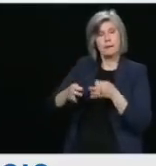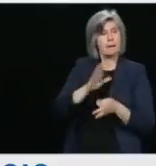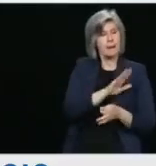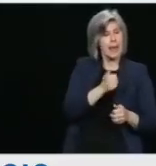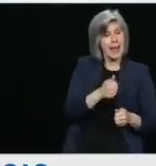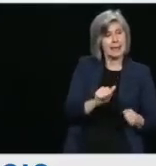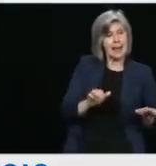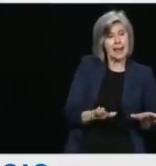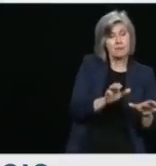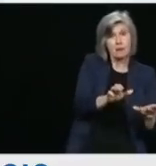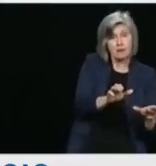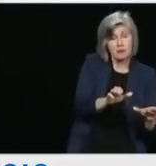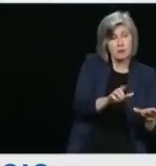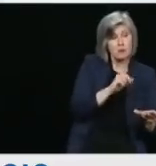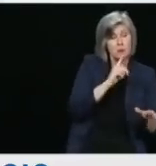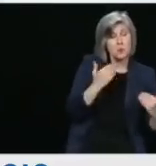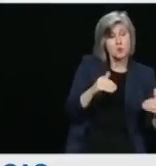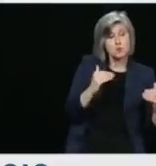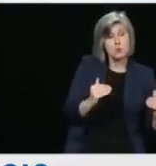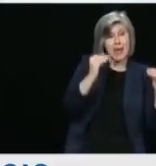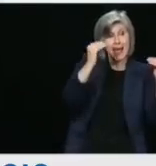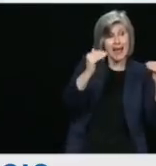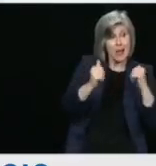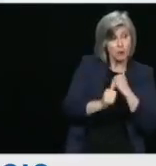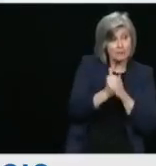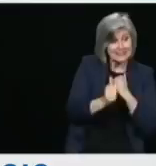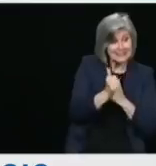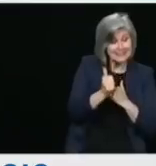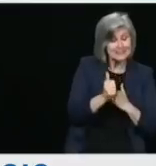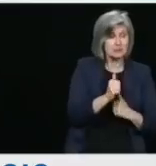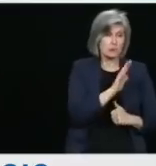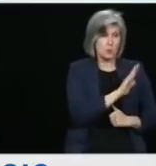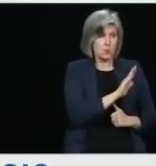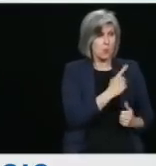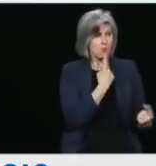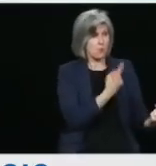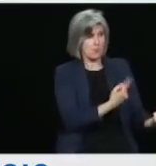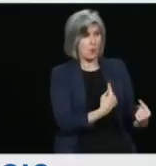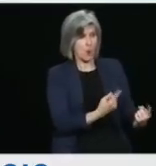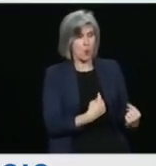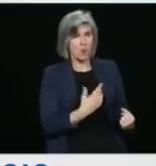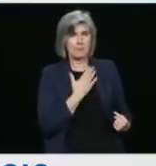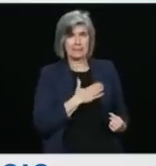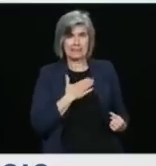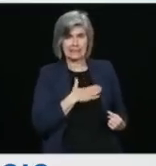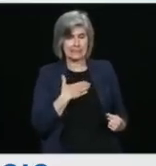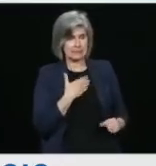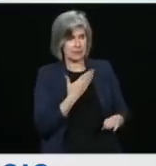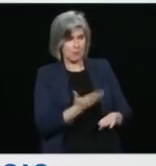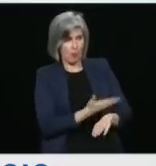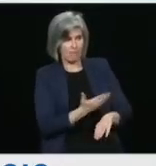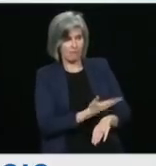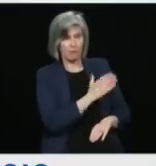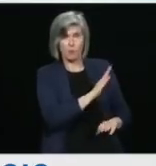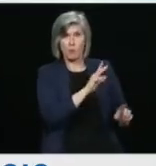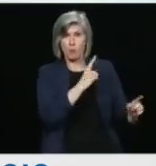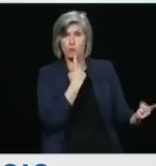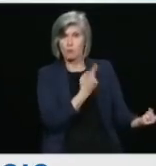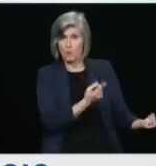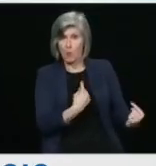to ensure that CSIS's duty of candour to the federal court is fulfilled. I also would want to acknowledge that